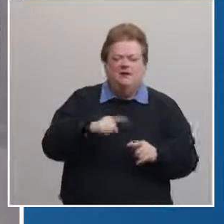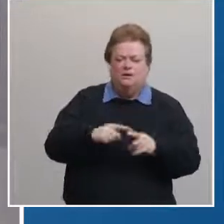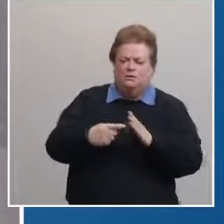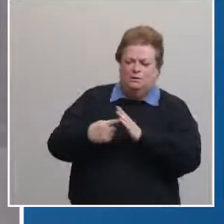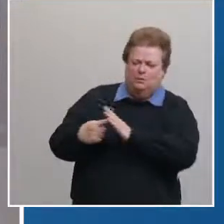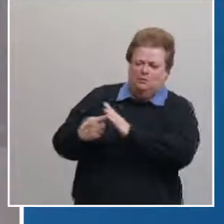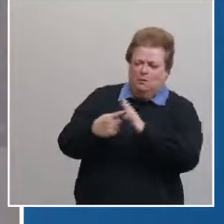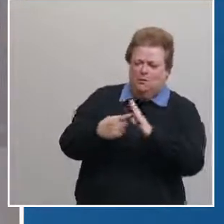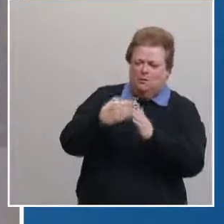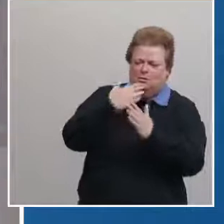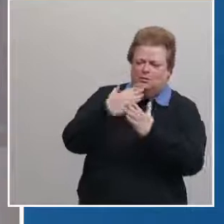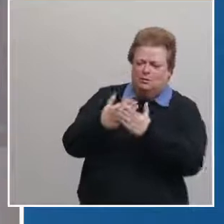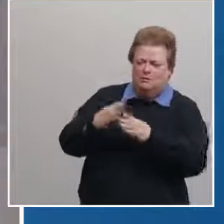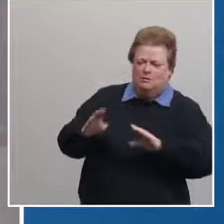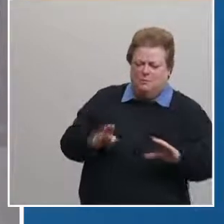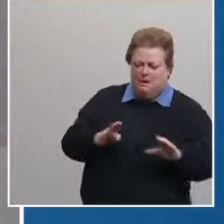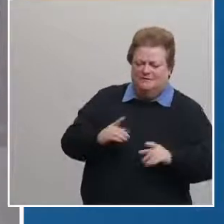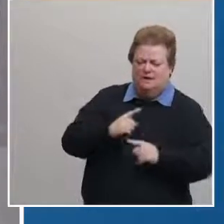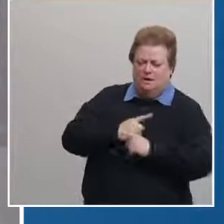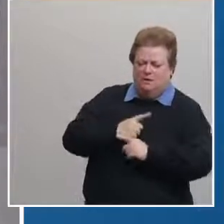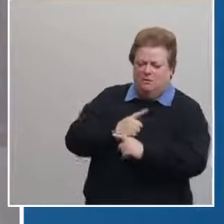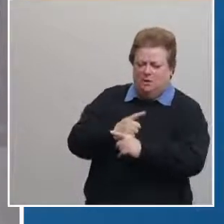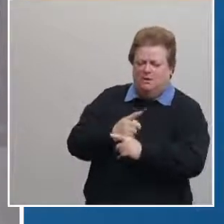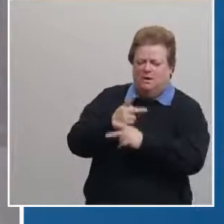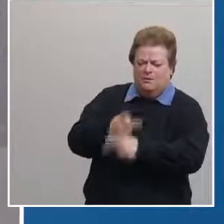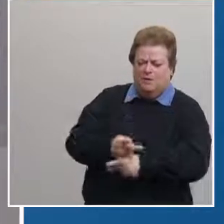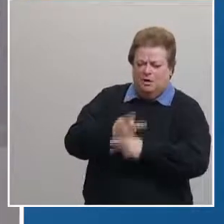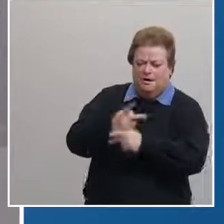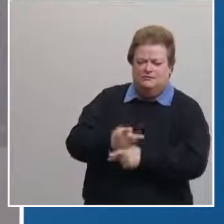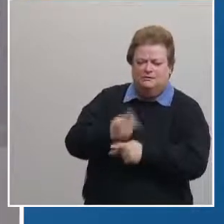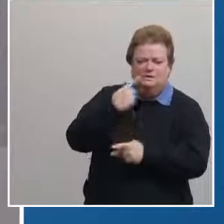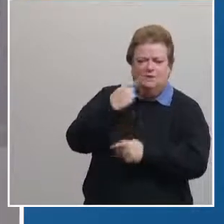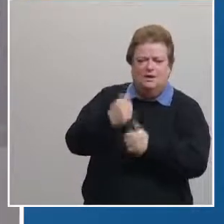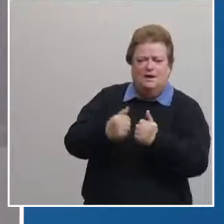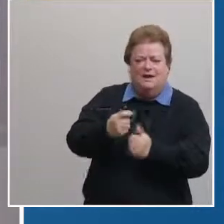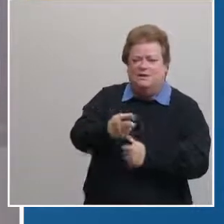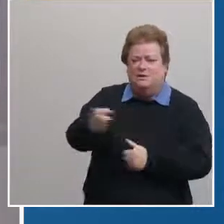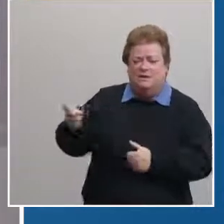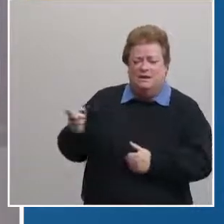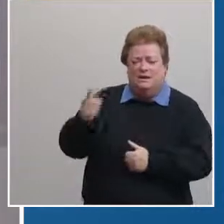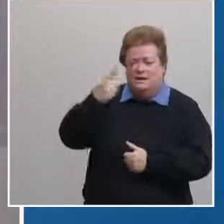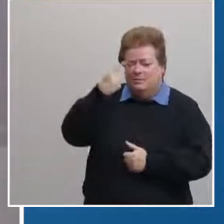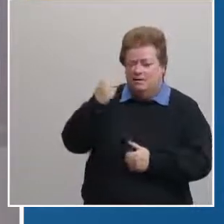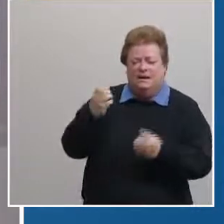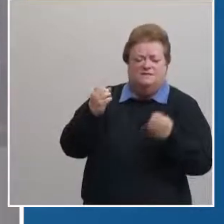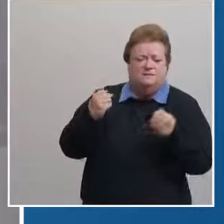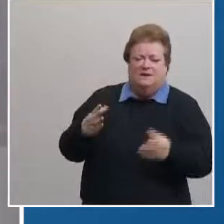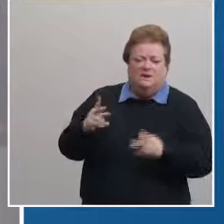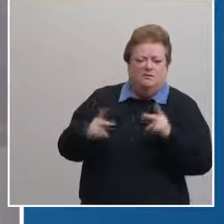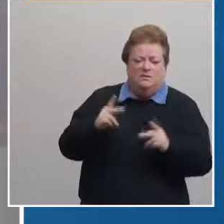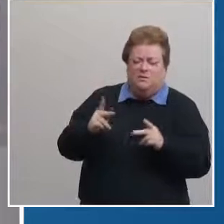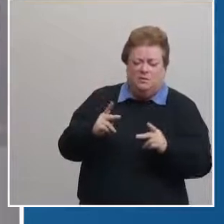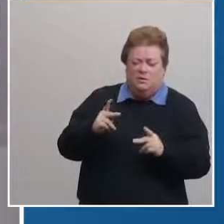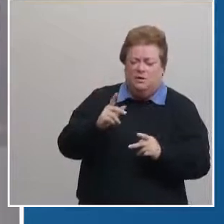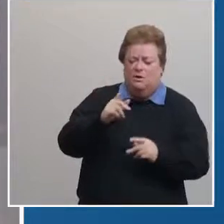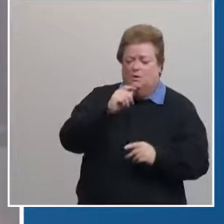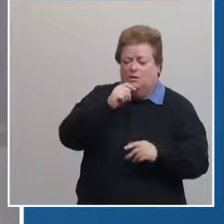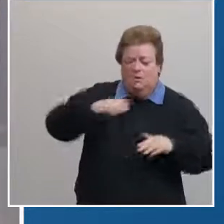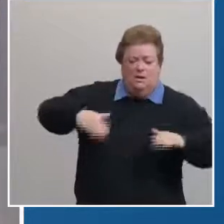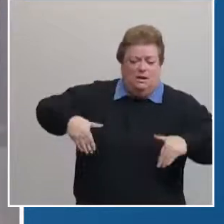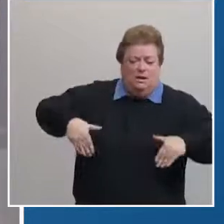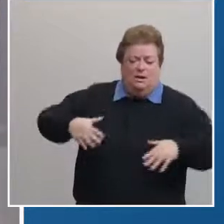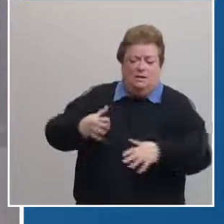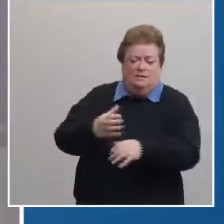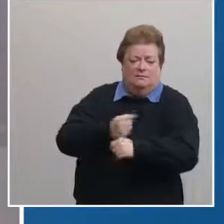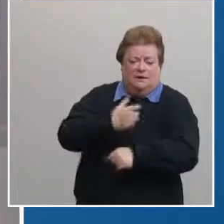and model appropriate precautions for everybody else because there's a lot of people that won't have masks won't have